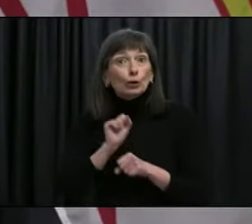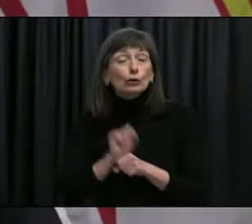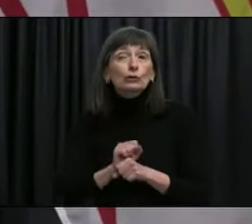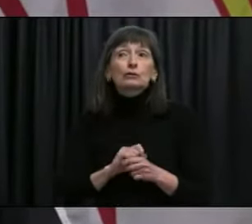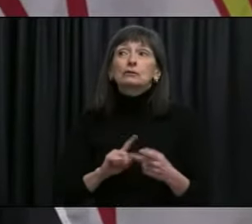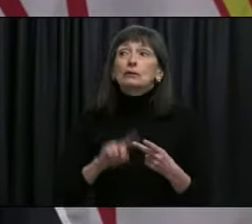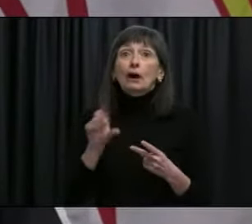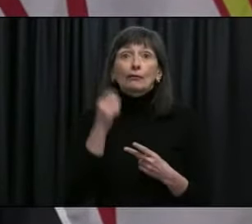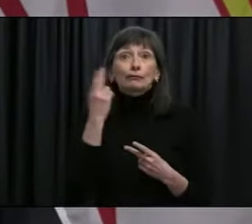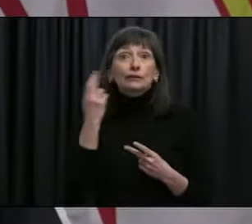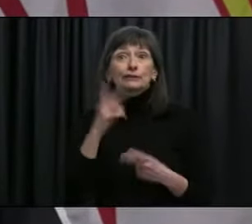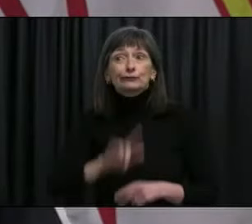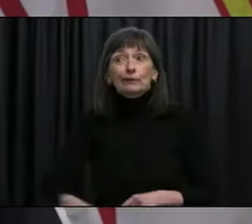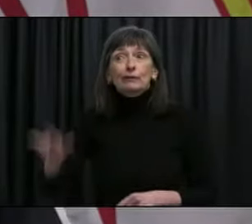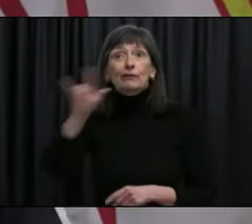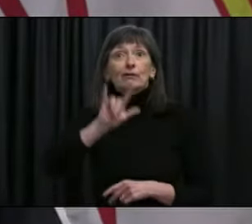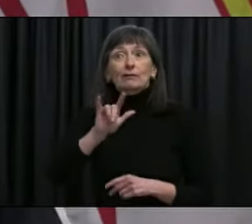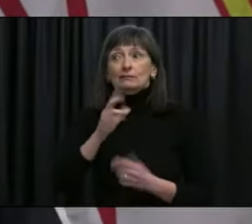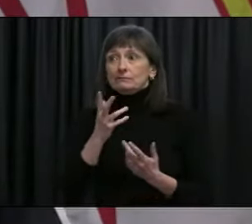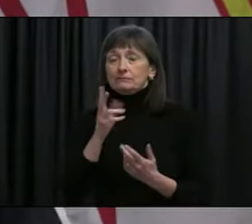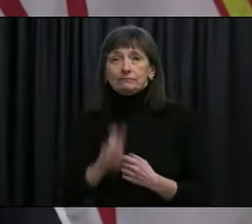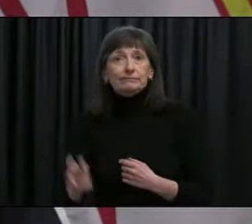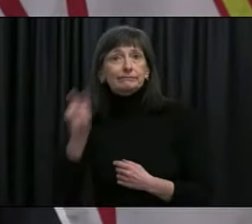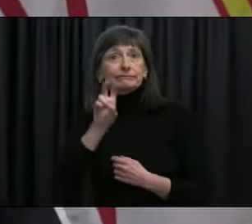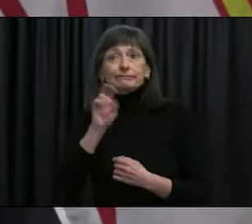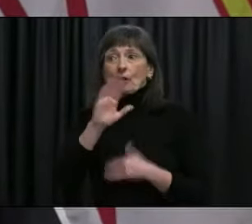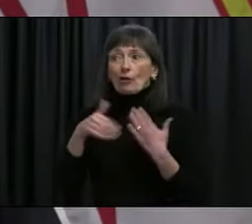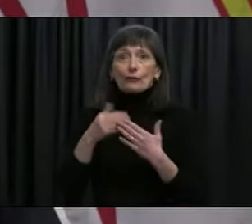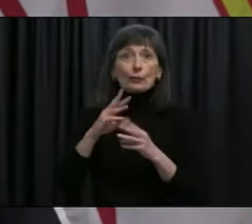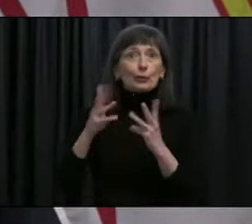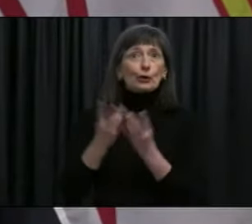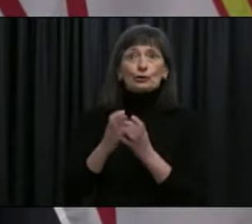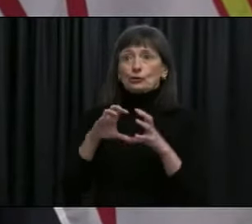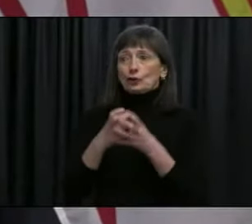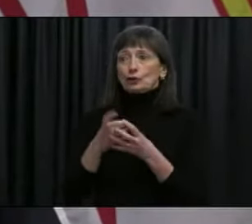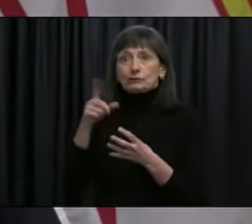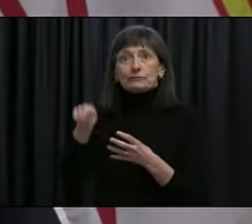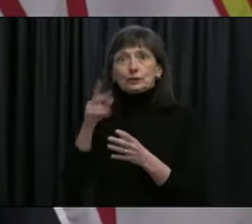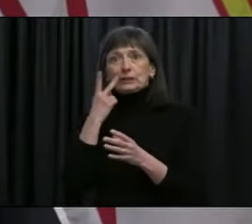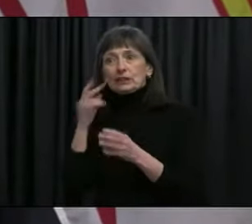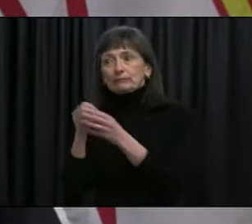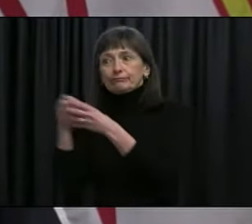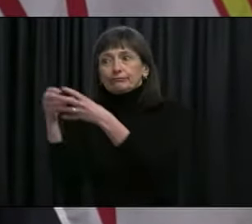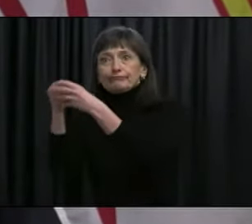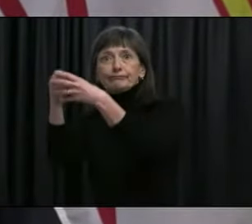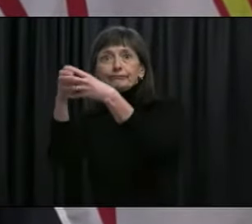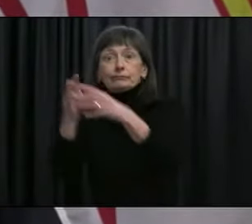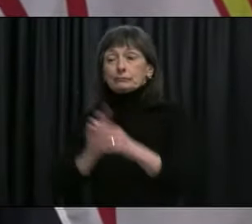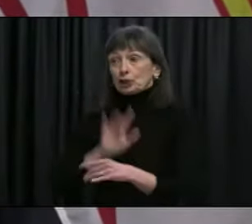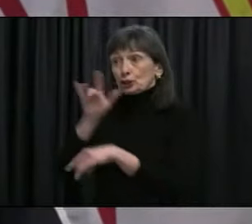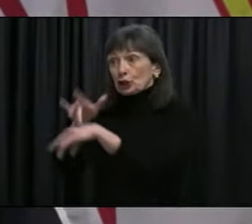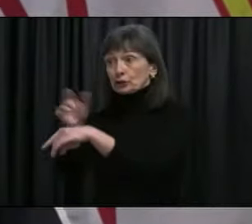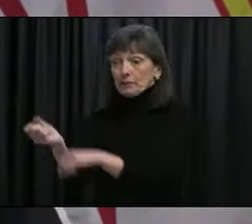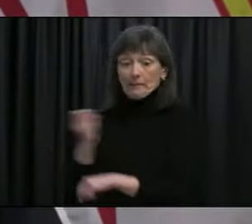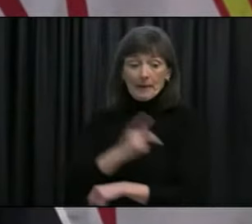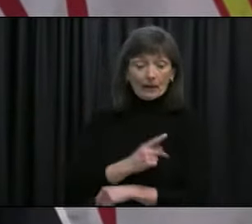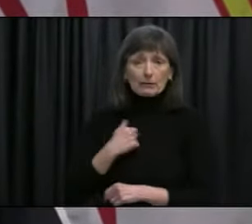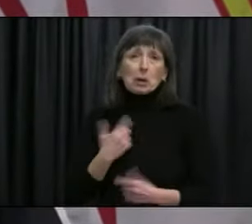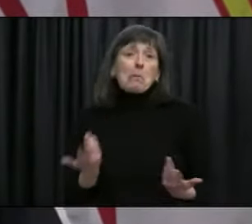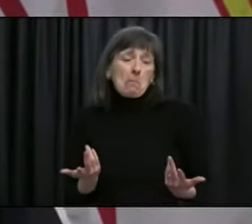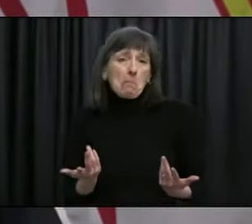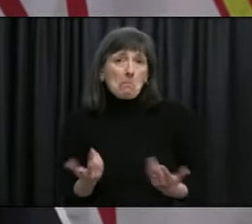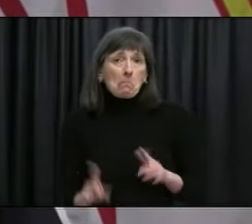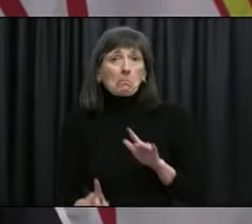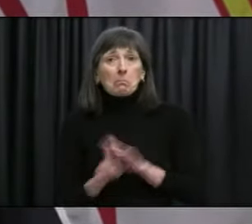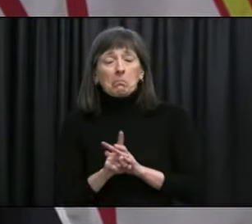who are traveling for other reasons and they're traveling to areas where we're seeing more of this variant. So, um, you know, not surprised that